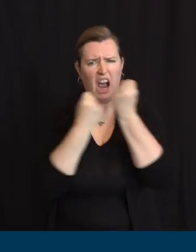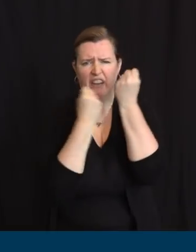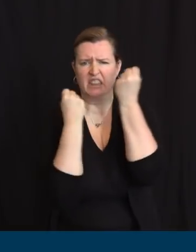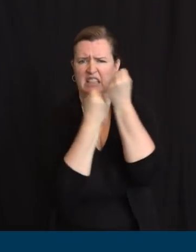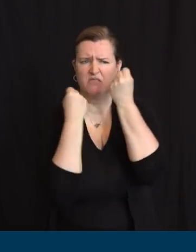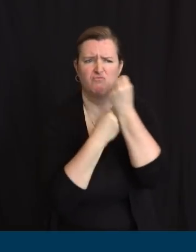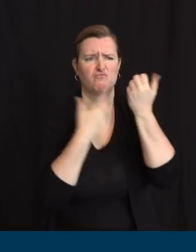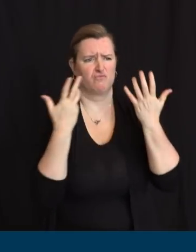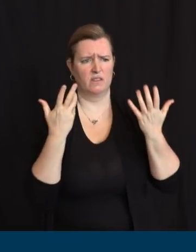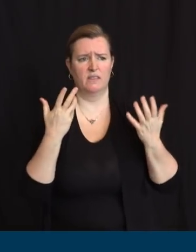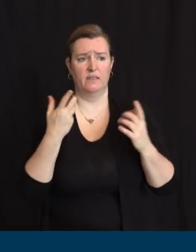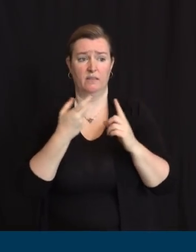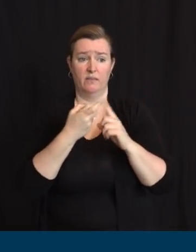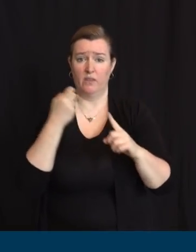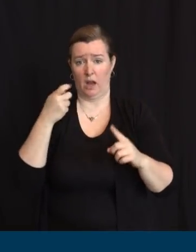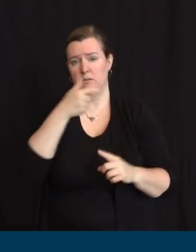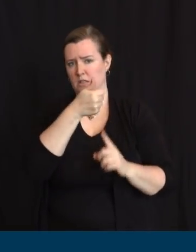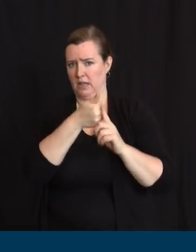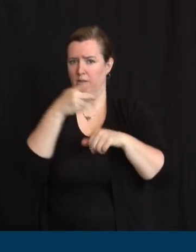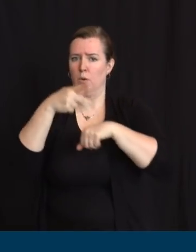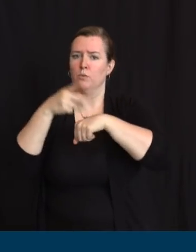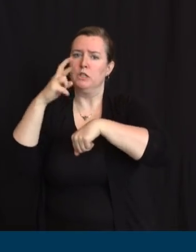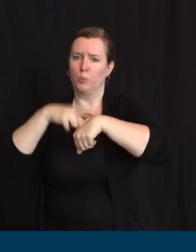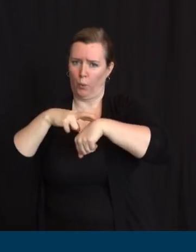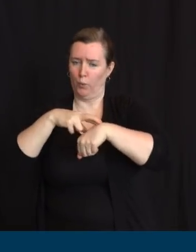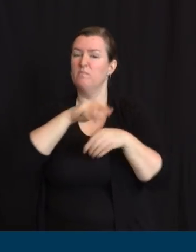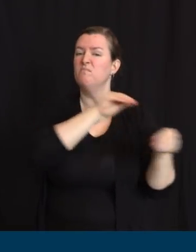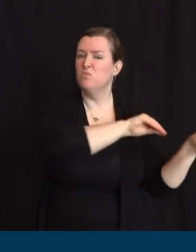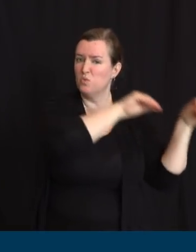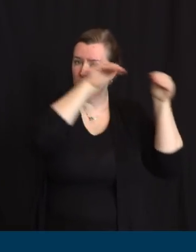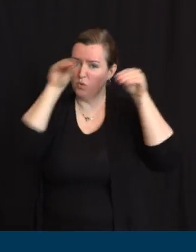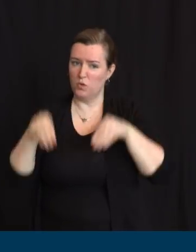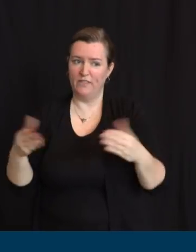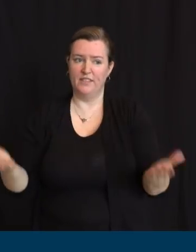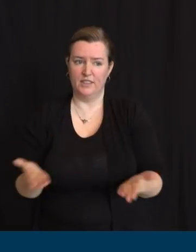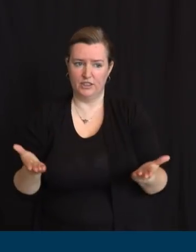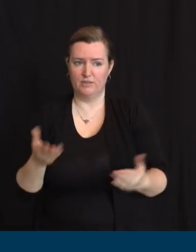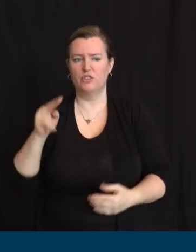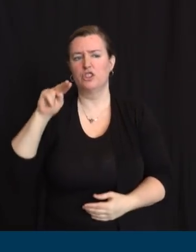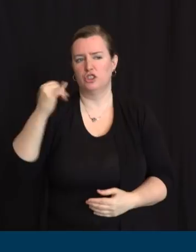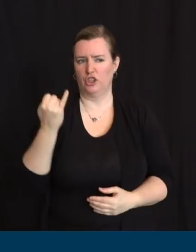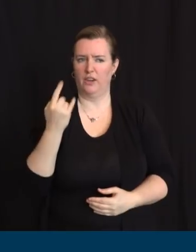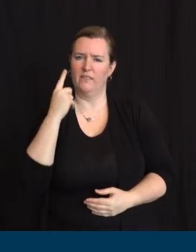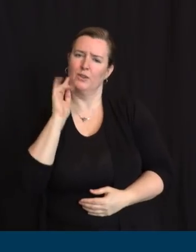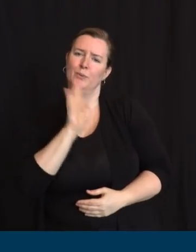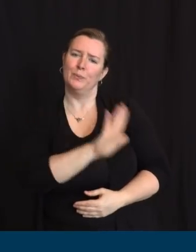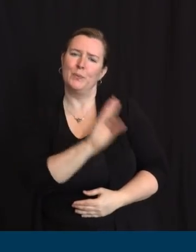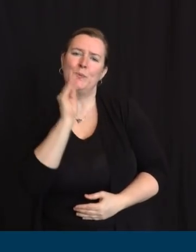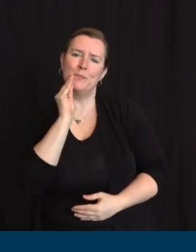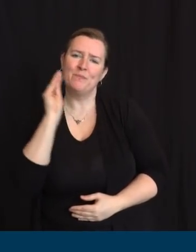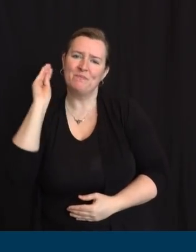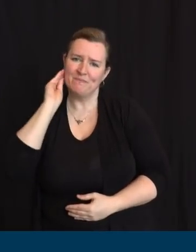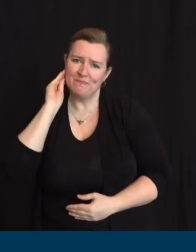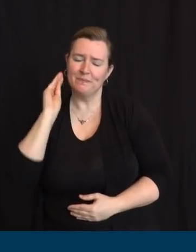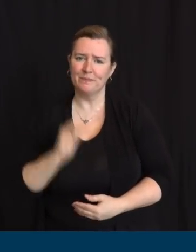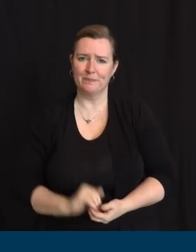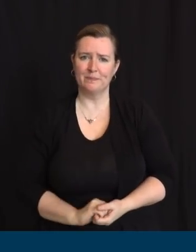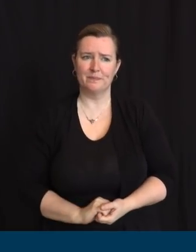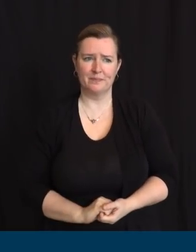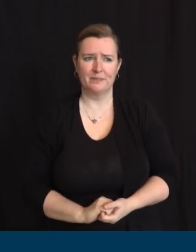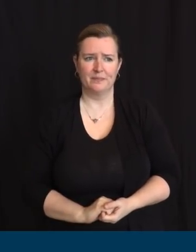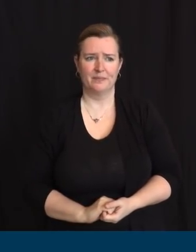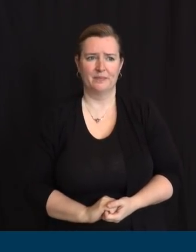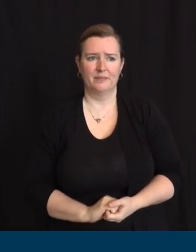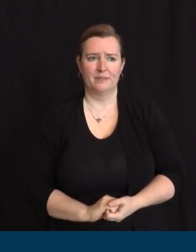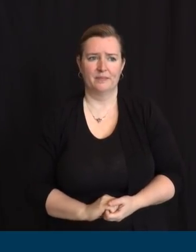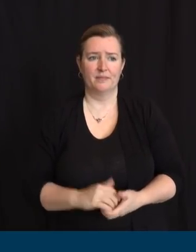Isabel, Puerto Rico, but she called New Jersey her home. Iris is survived by two sisters, four